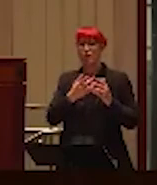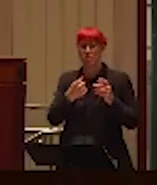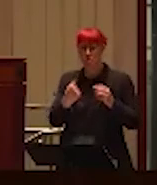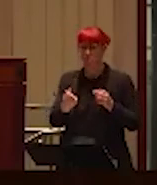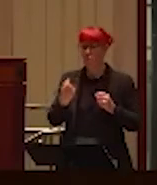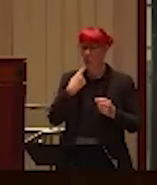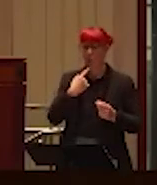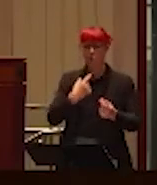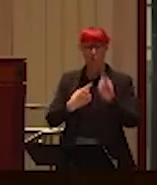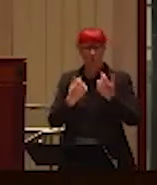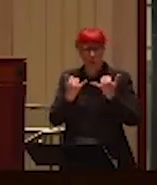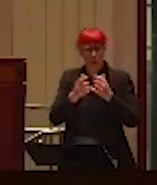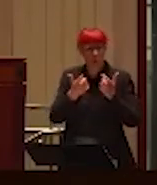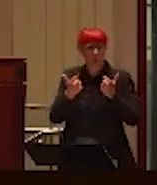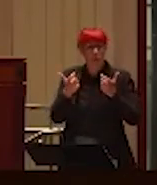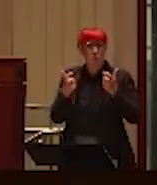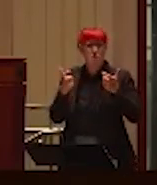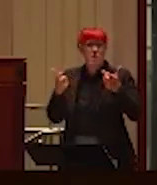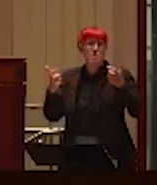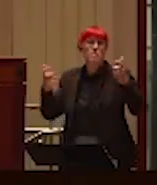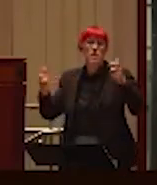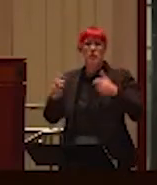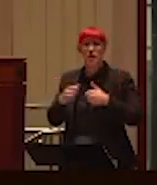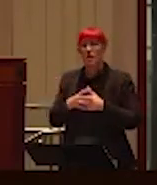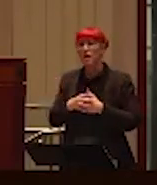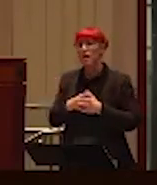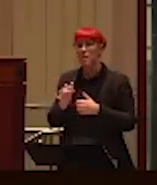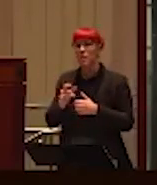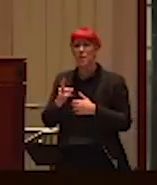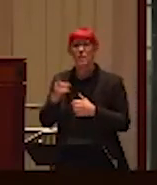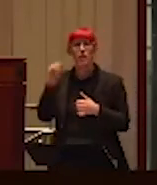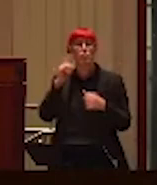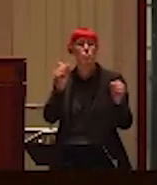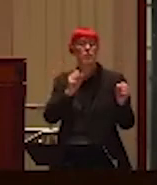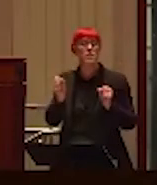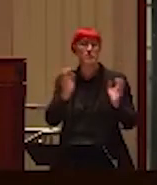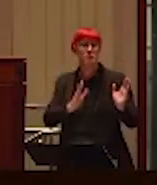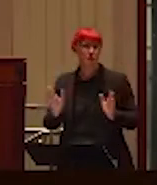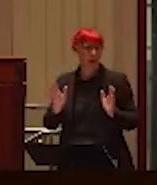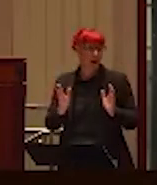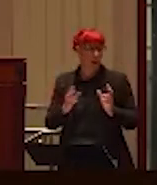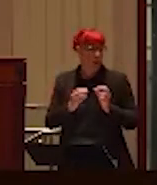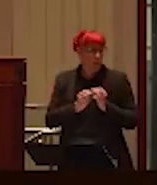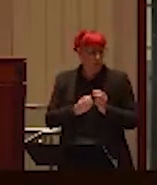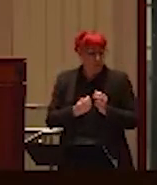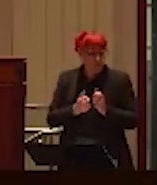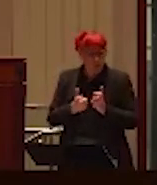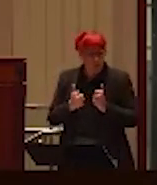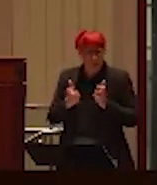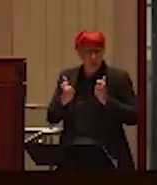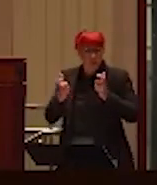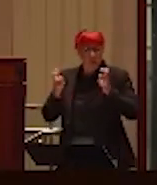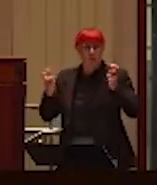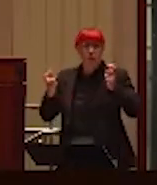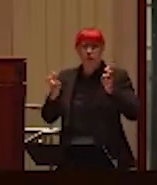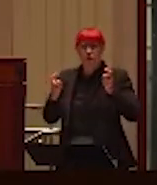and really it was, if you look back at it, it was almost like a strategic plan. It got a little bit bigger, a little bit bigger. And then if you also looked at it